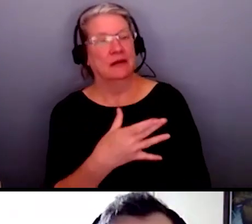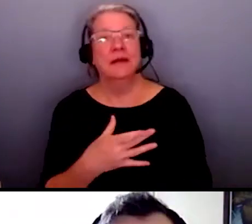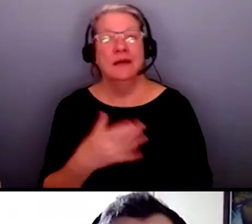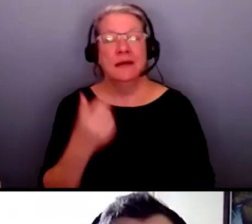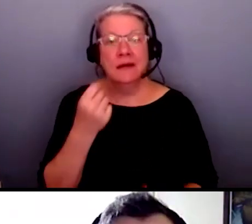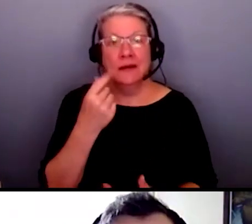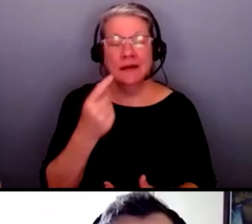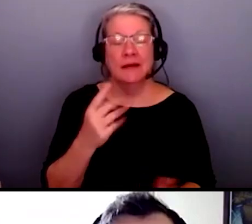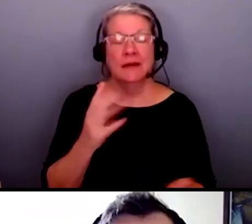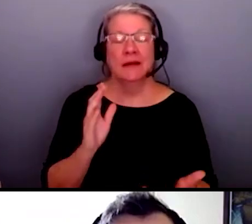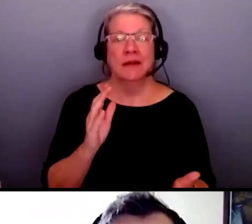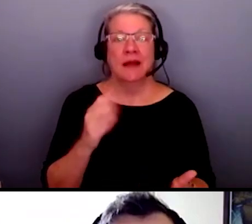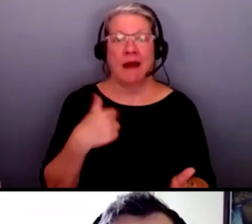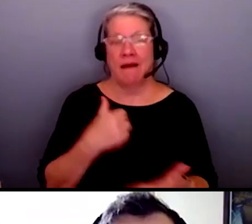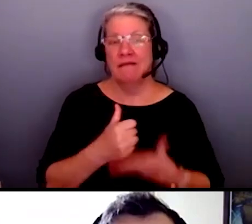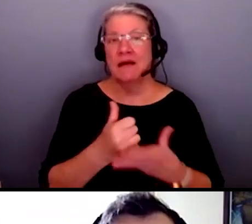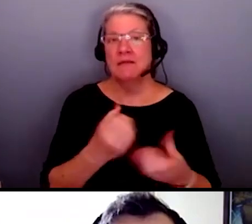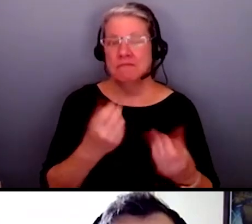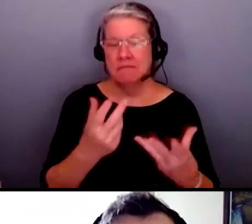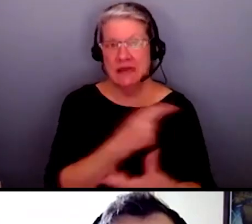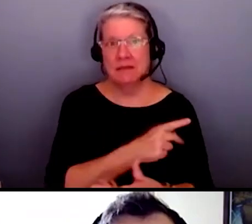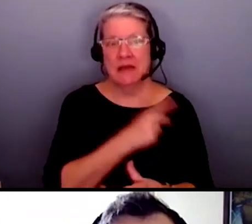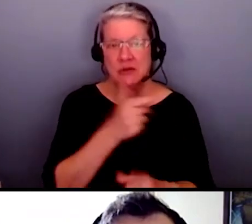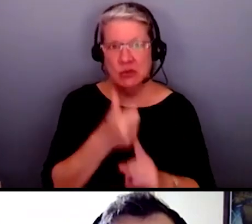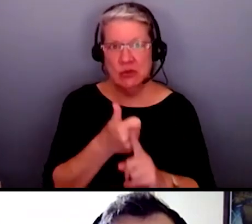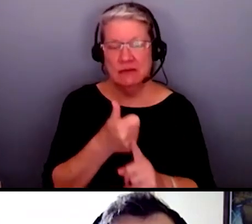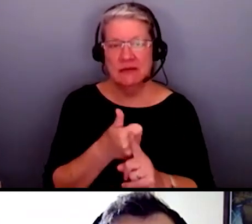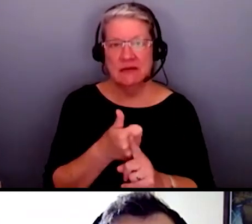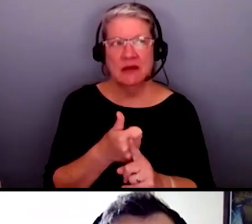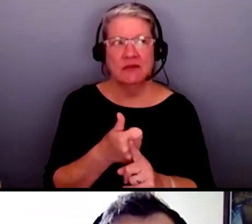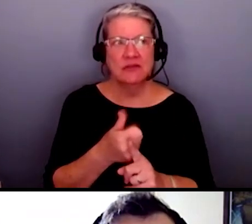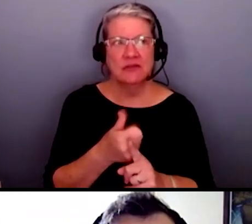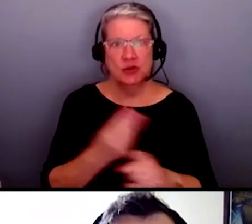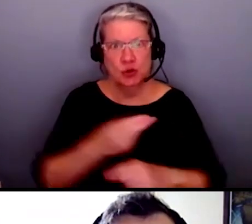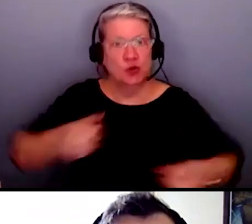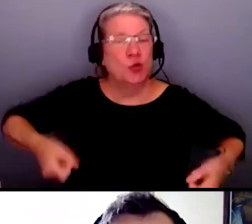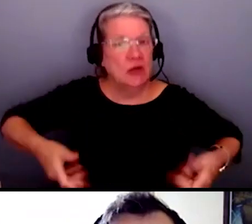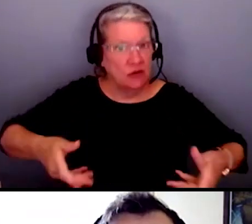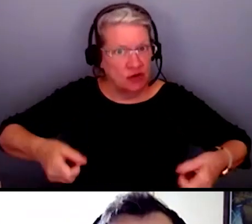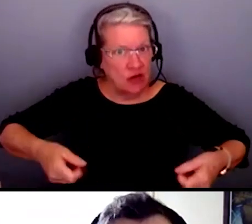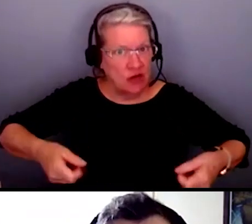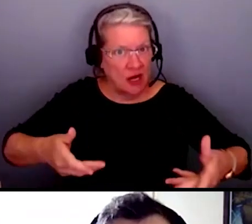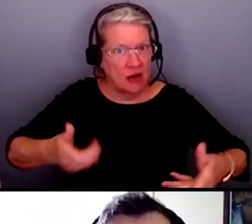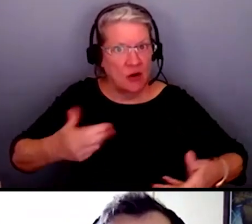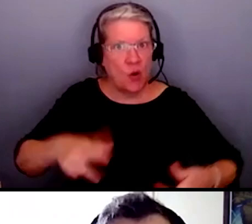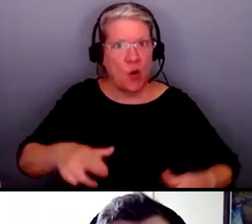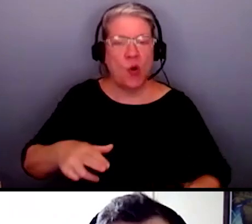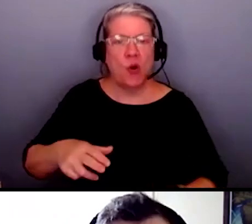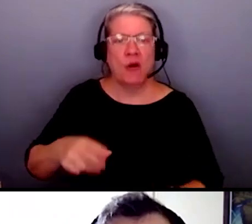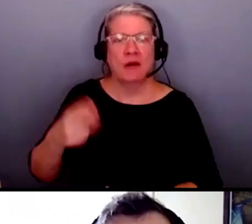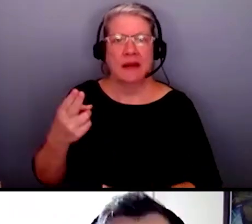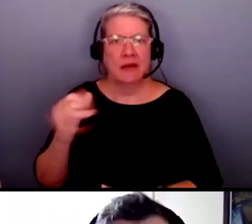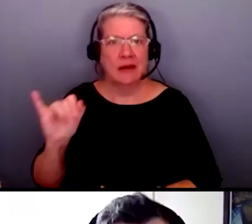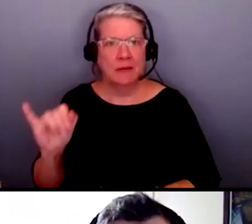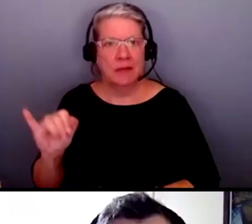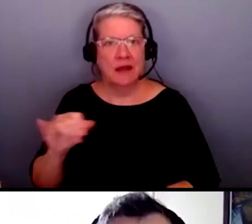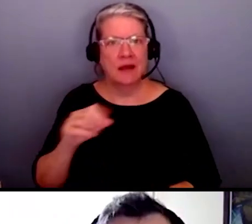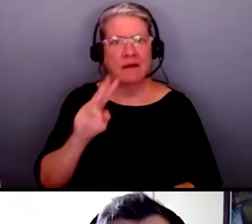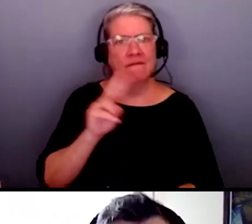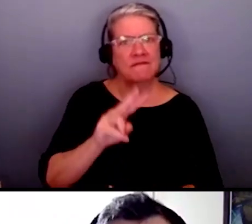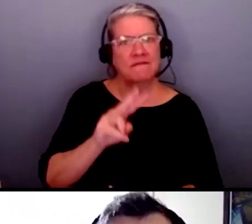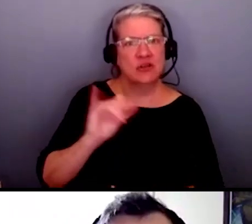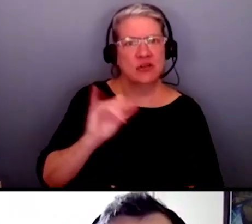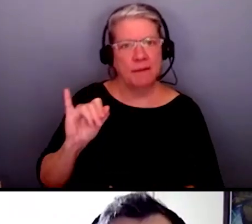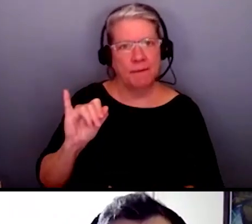practice while i i've helped many patients who are um who use a wheelchair or who are hearing impaired or visually impaired that's